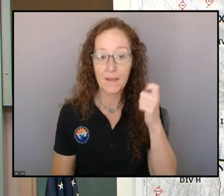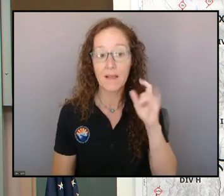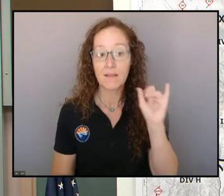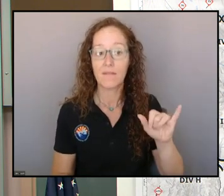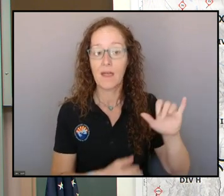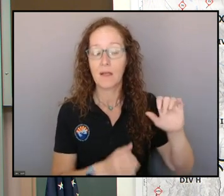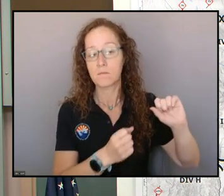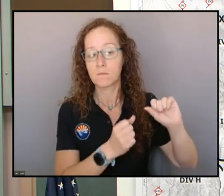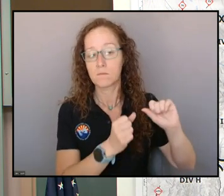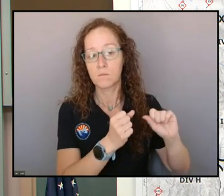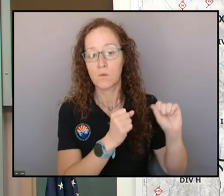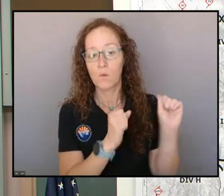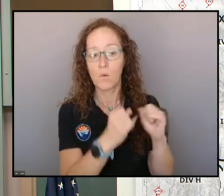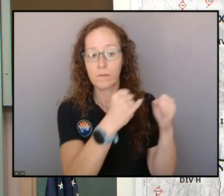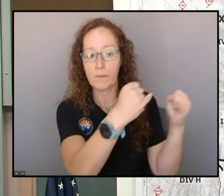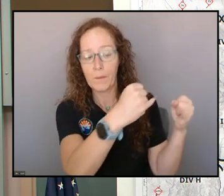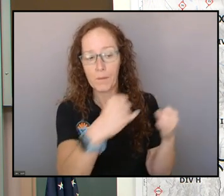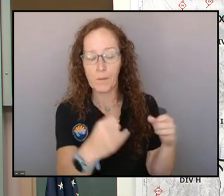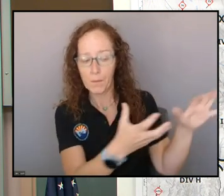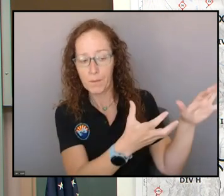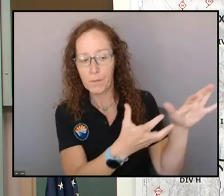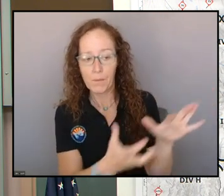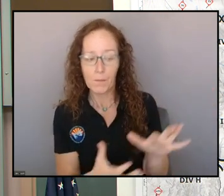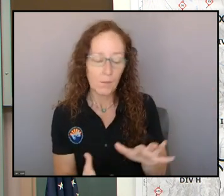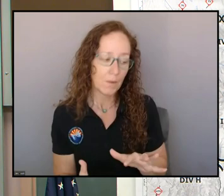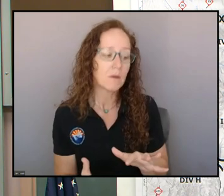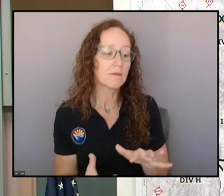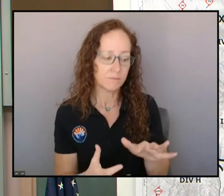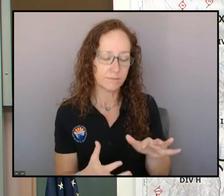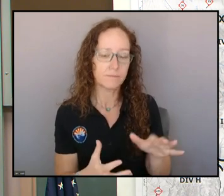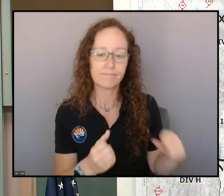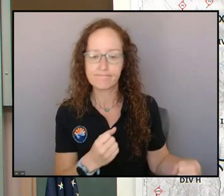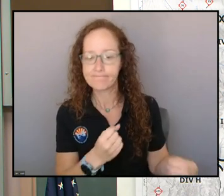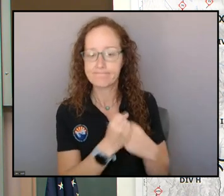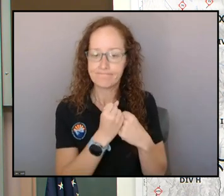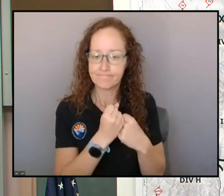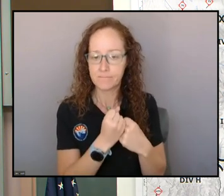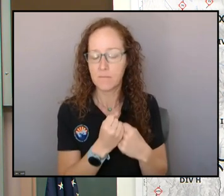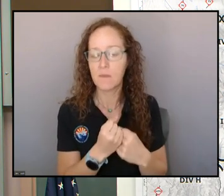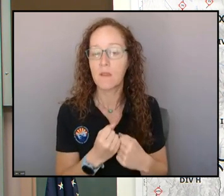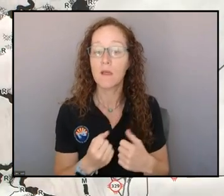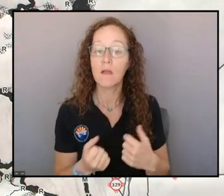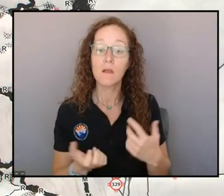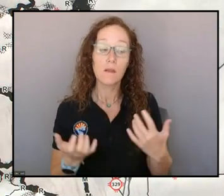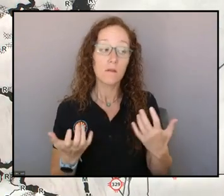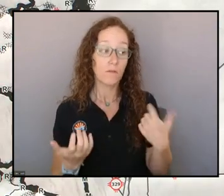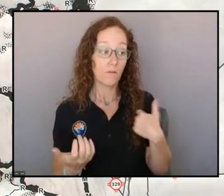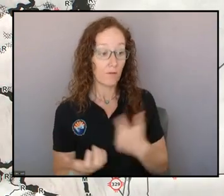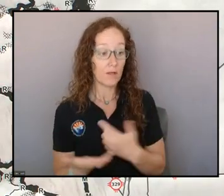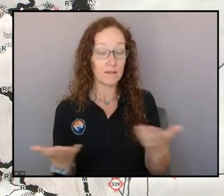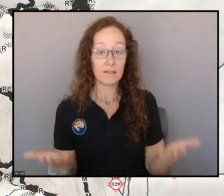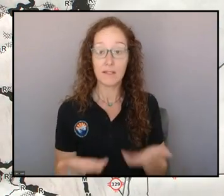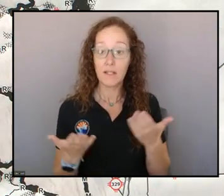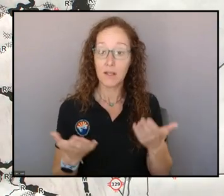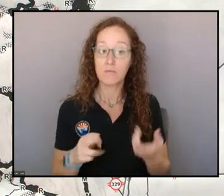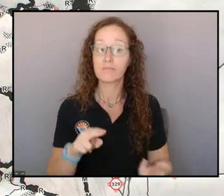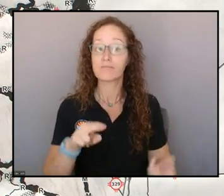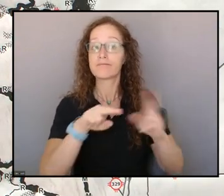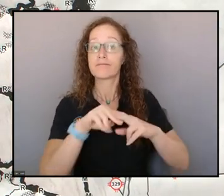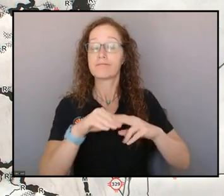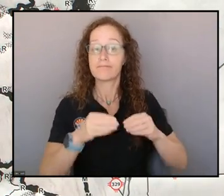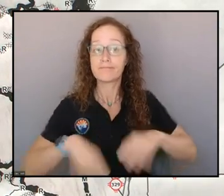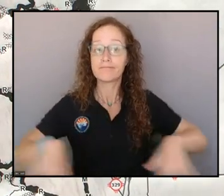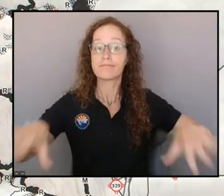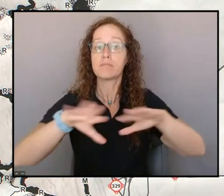So, for us, we got yet another invigoration of moisture. That brought our overnight recoveries, which is our moisture